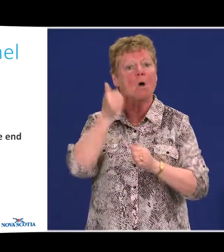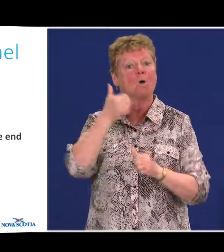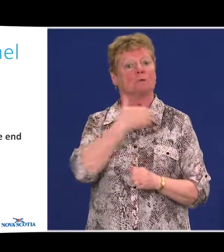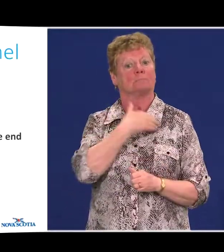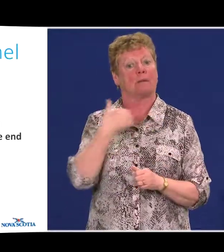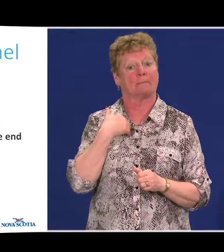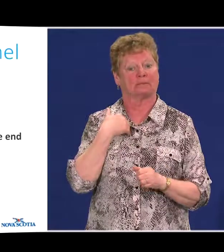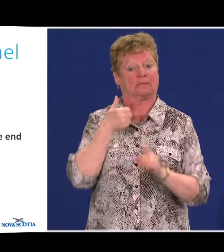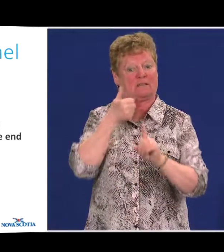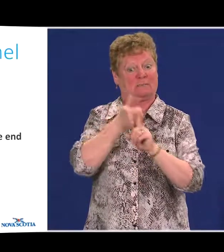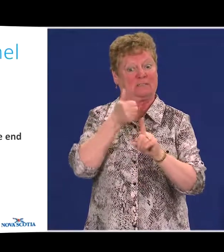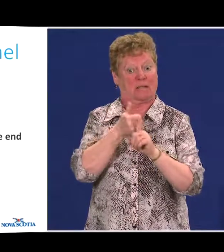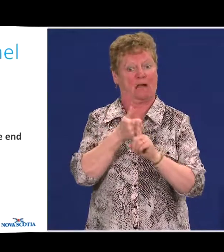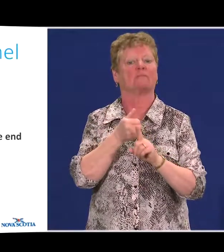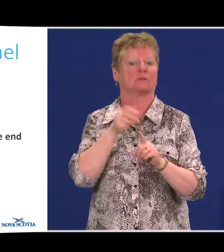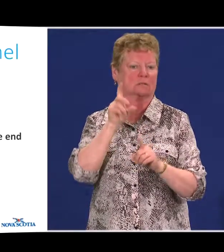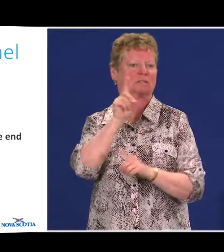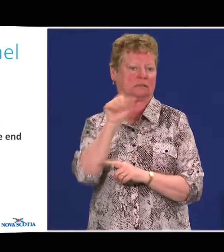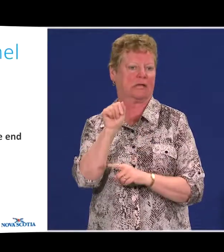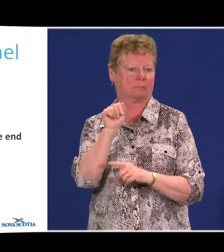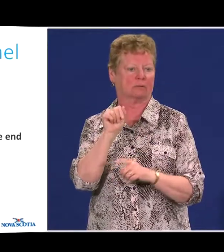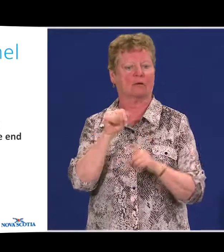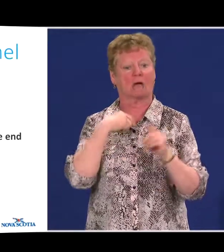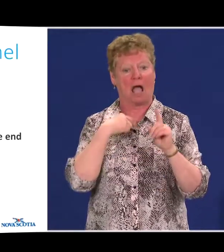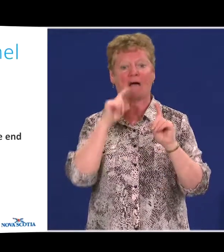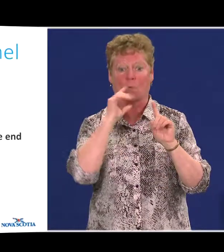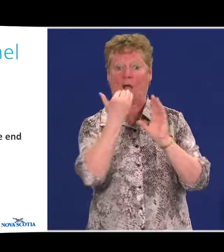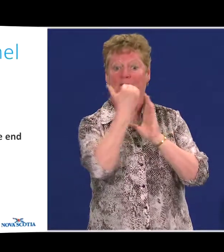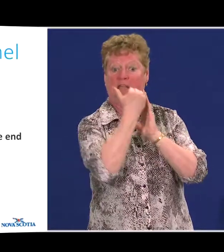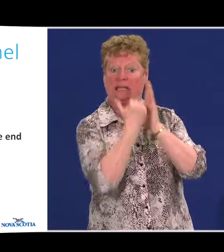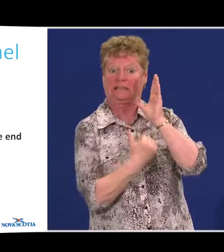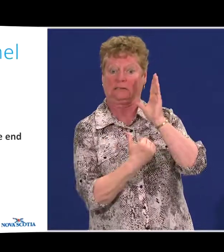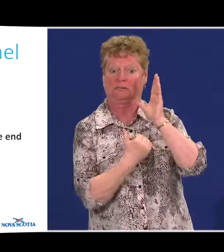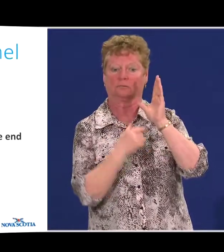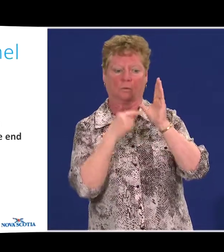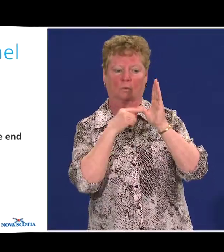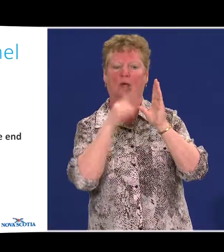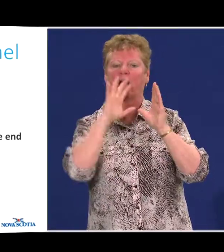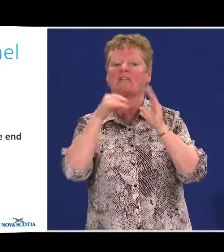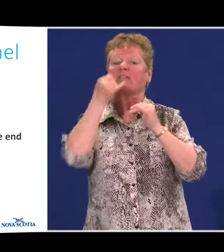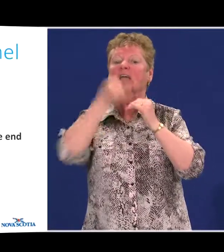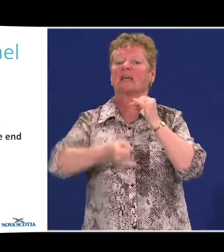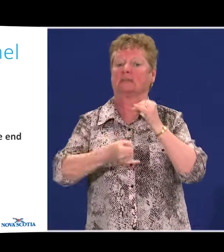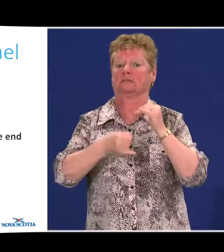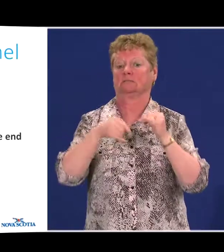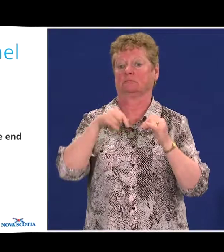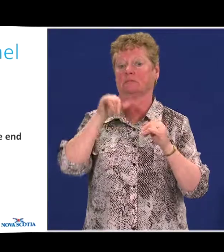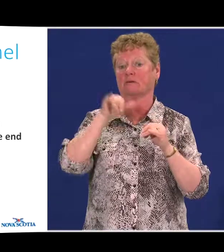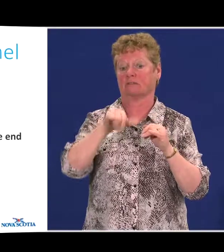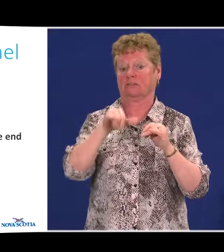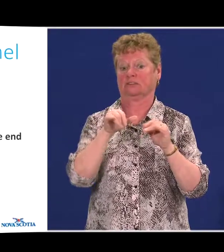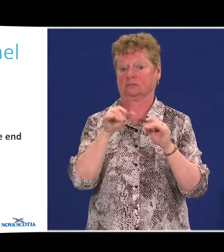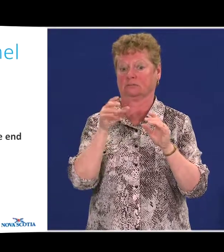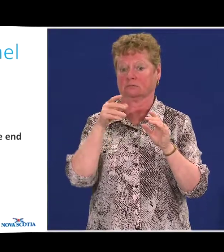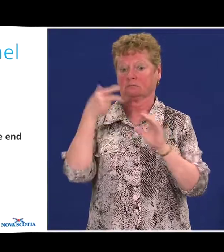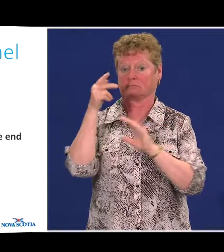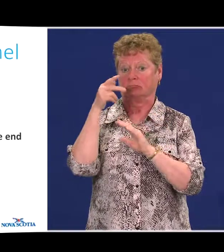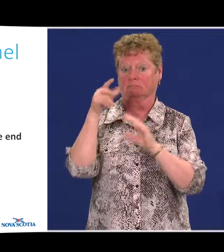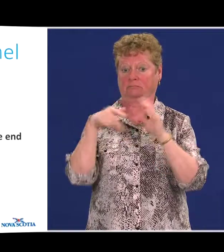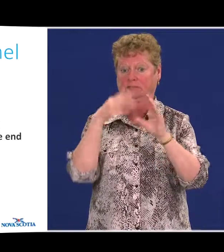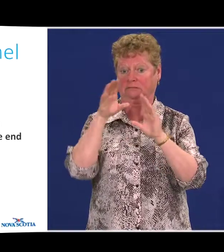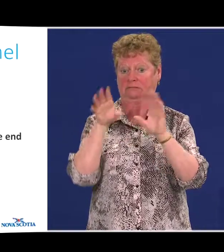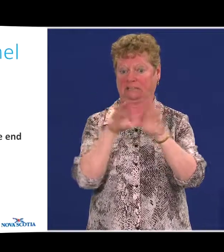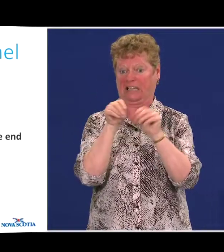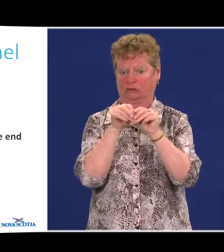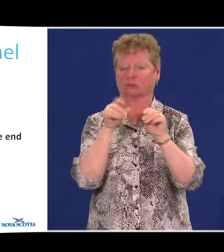The majority of the members were people with disabilities and the list of those members will be listed at the end of this session.